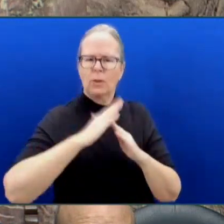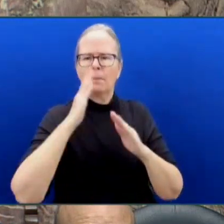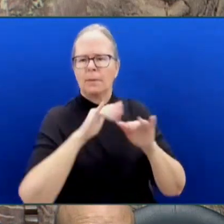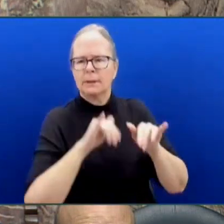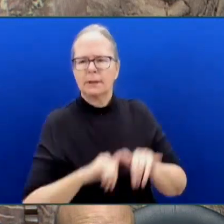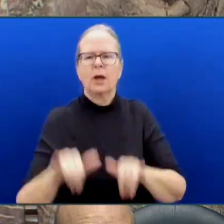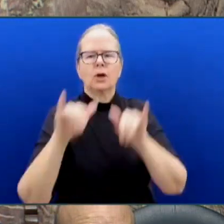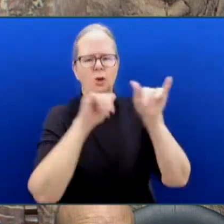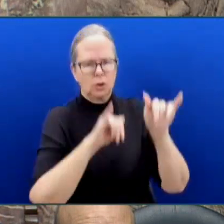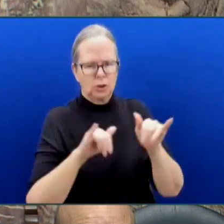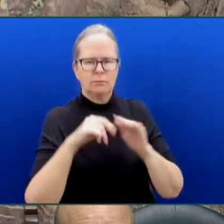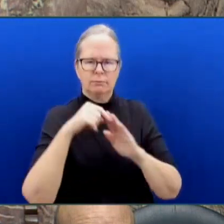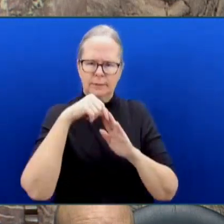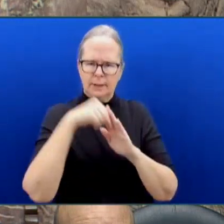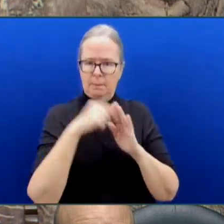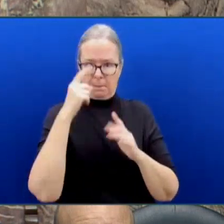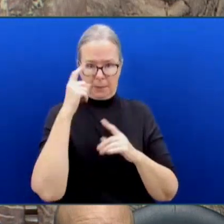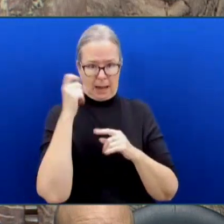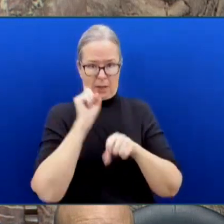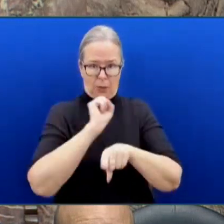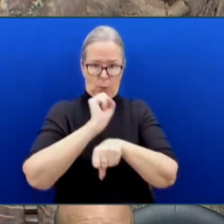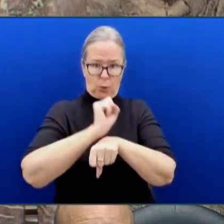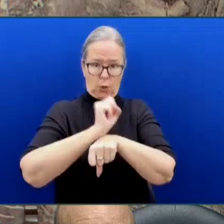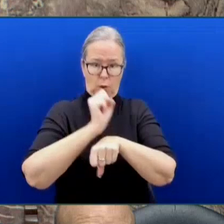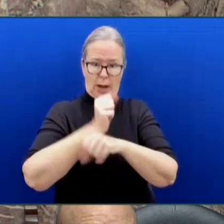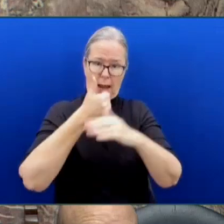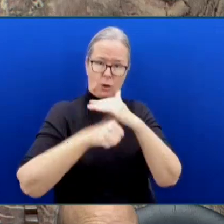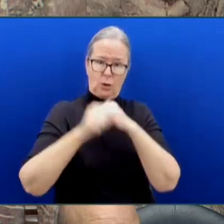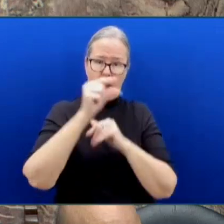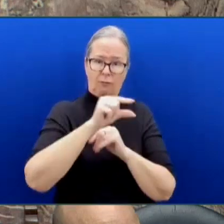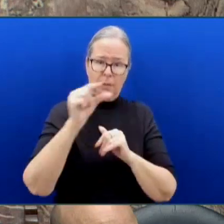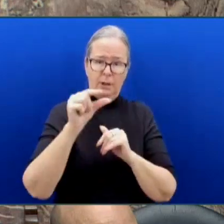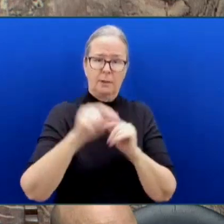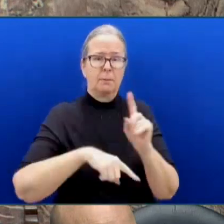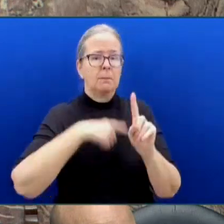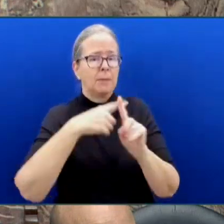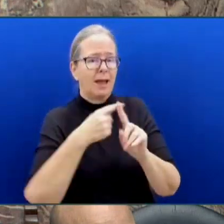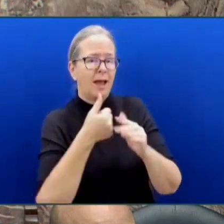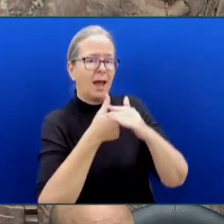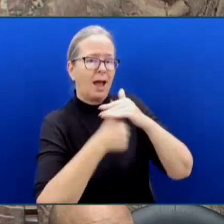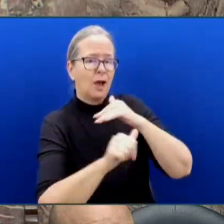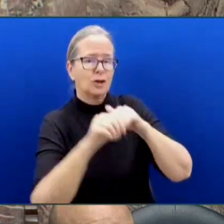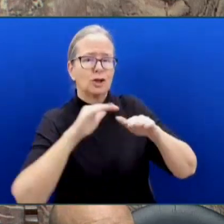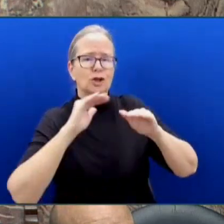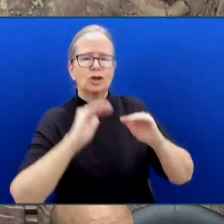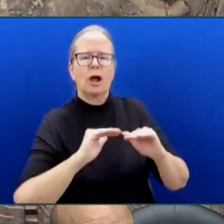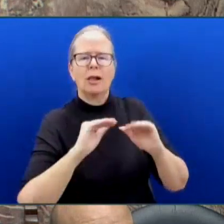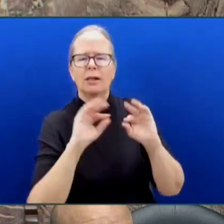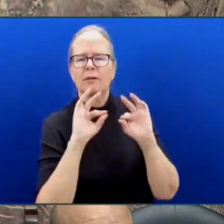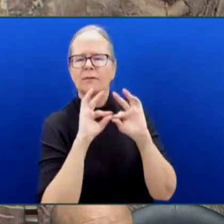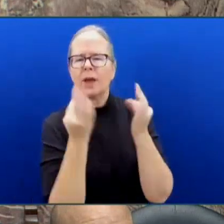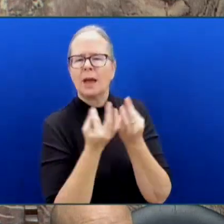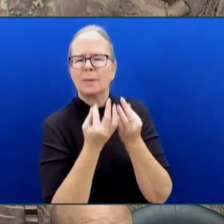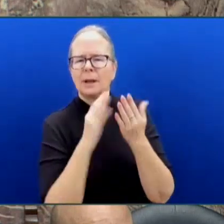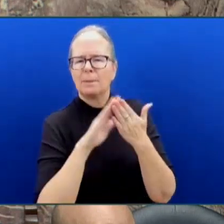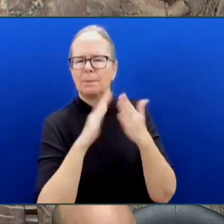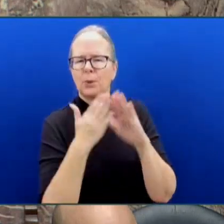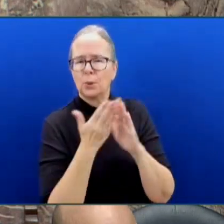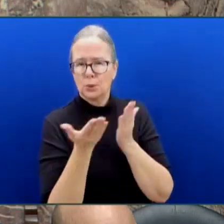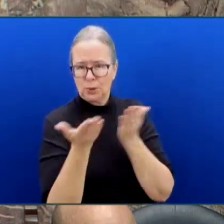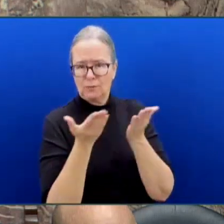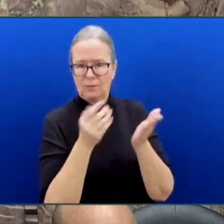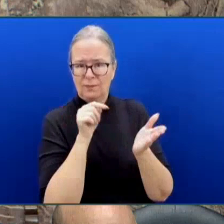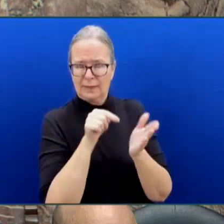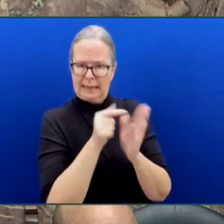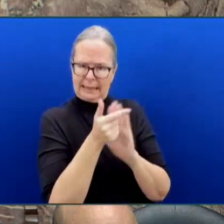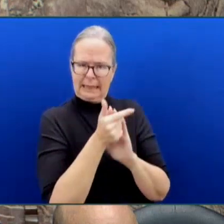and under the Child, Family and Community Services Act. In addition to that, Honourable Speaker, the members will know, and I